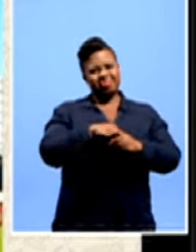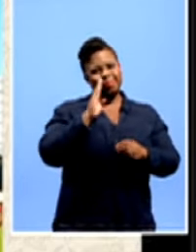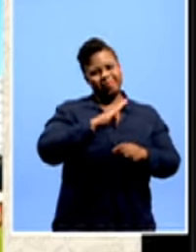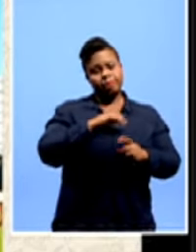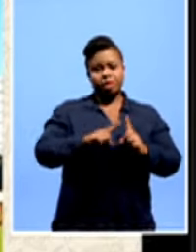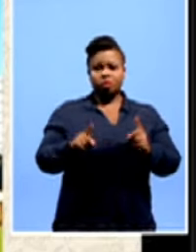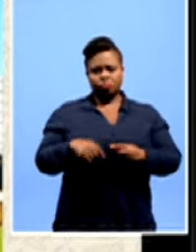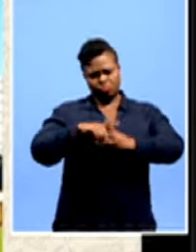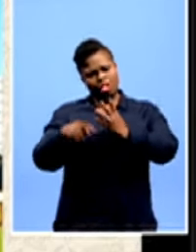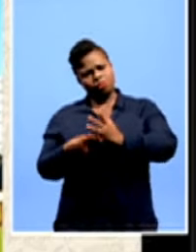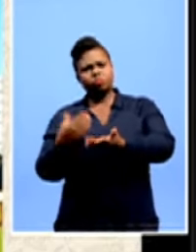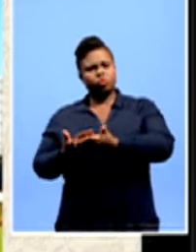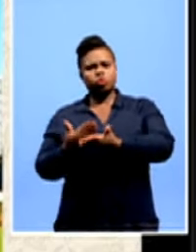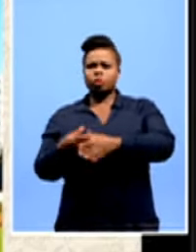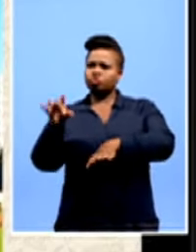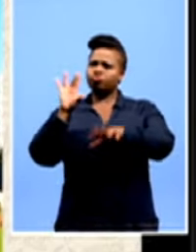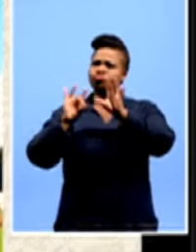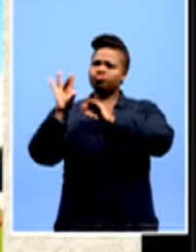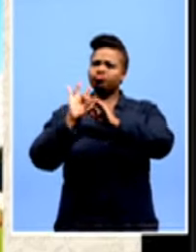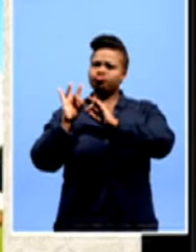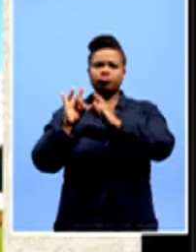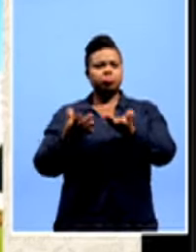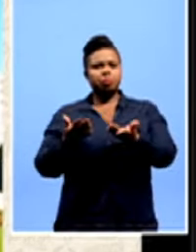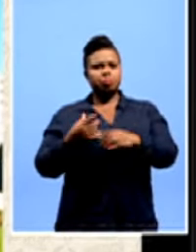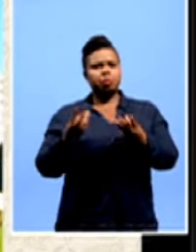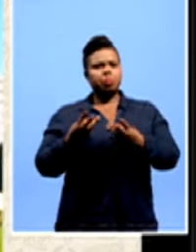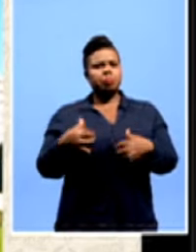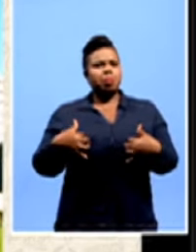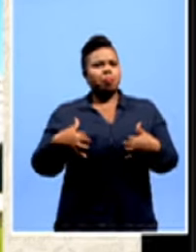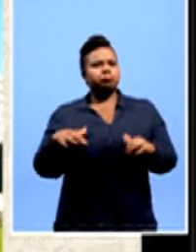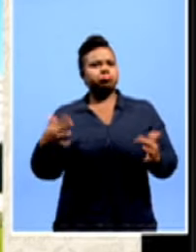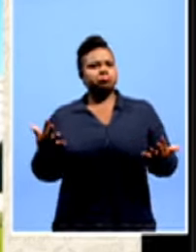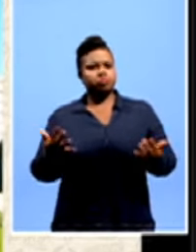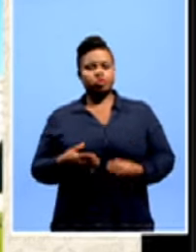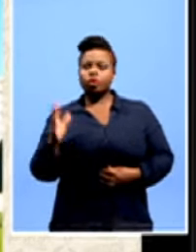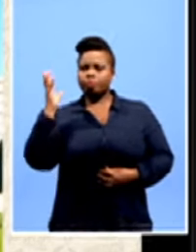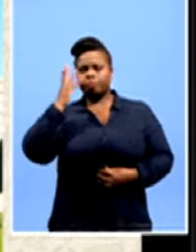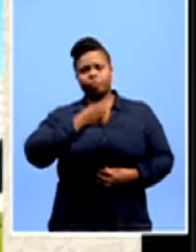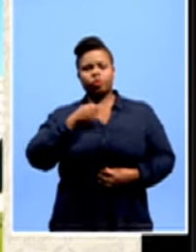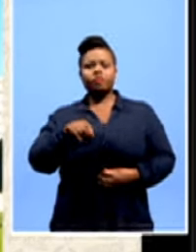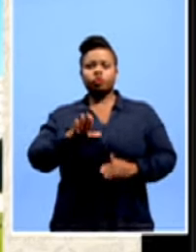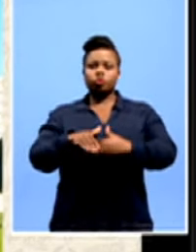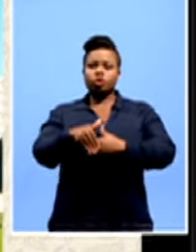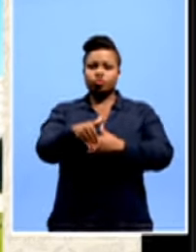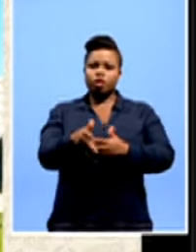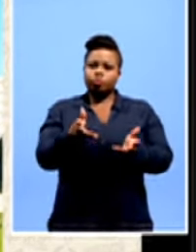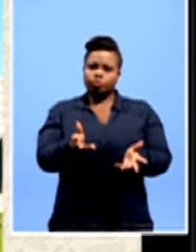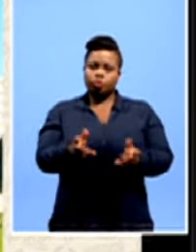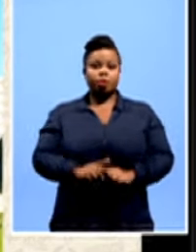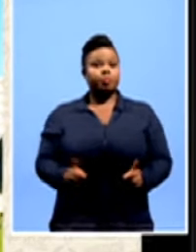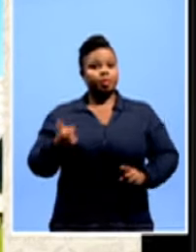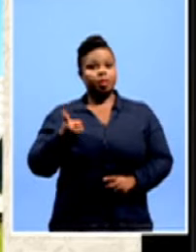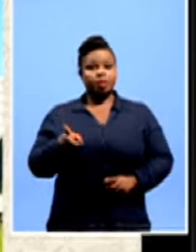has made it possible for them to just pick a squad that nobody makes a fuss about. So this is the beautiful place that cricket finds themselves in.